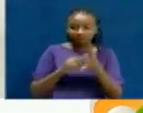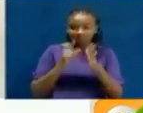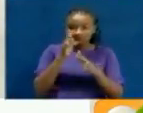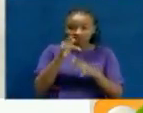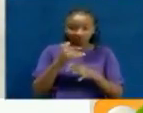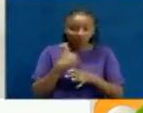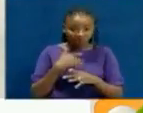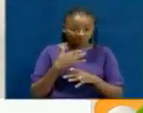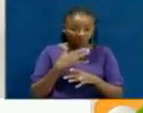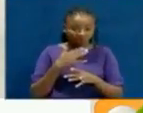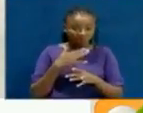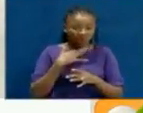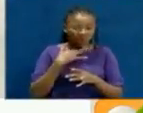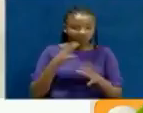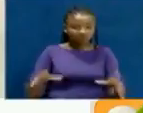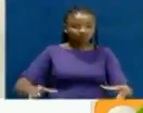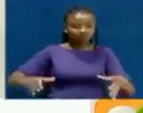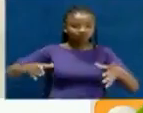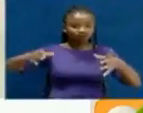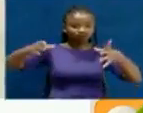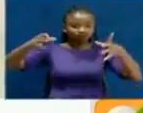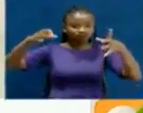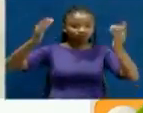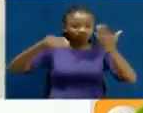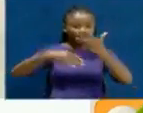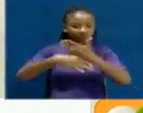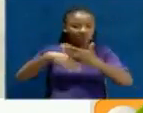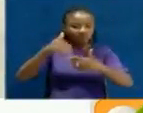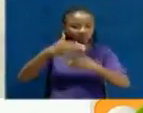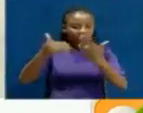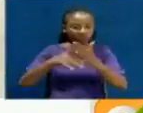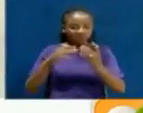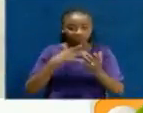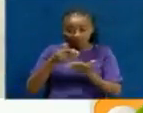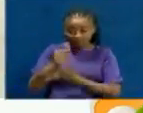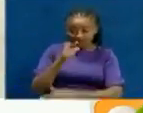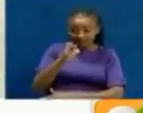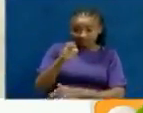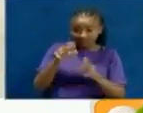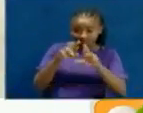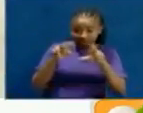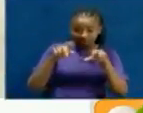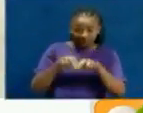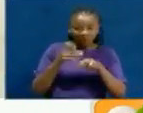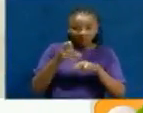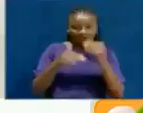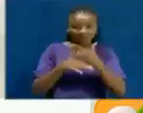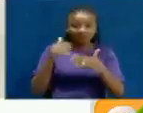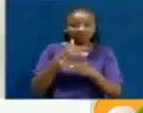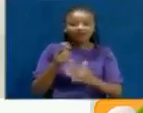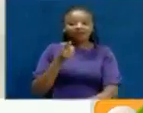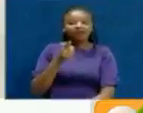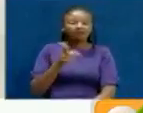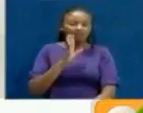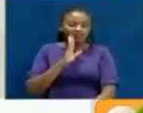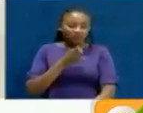owners will now have title deeds as opposed to long-term leases. The law enacted in December 2020 was put in place to protect apartment